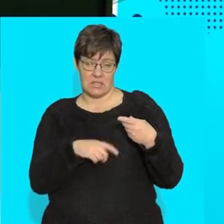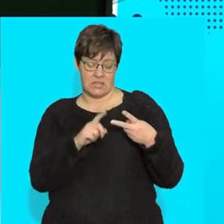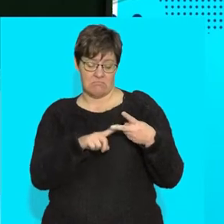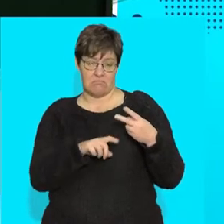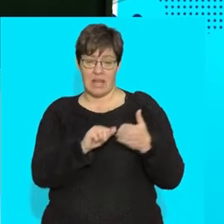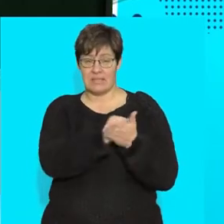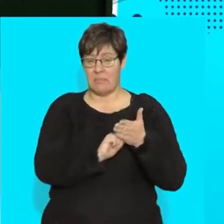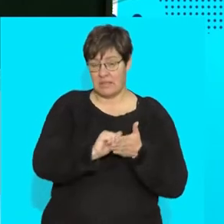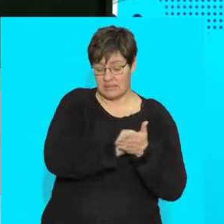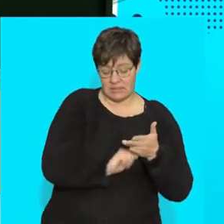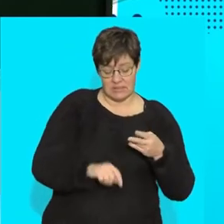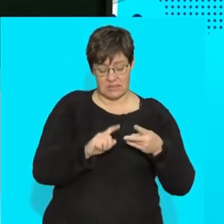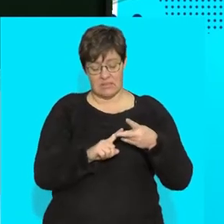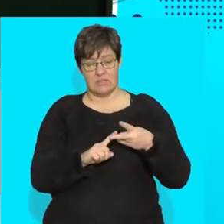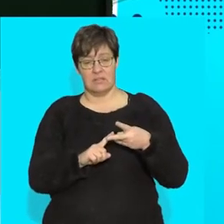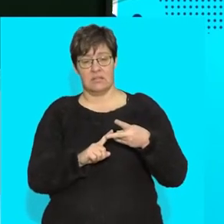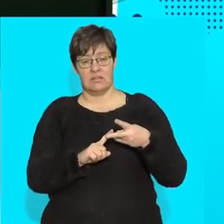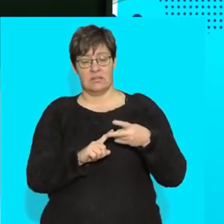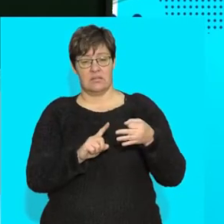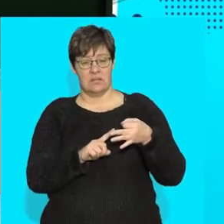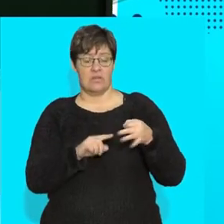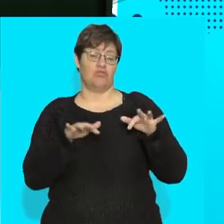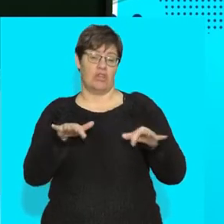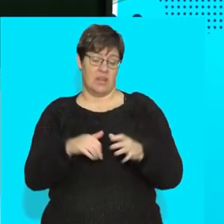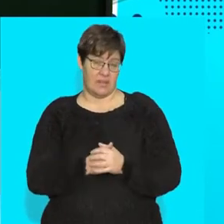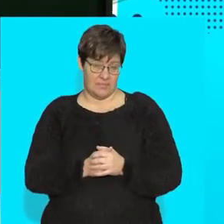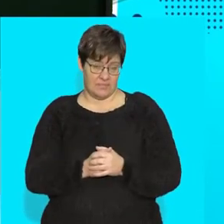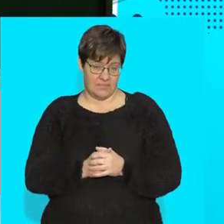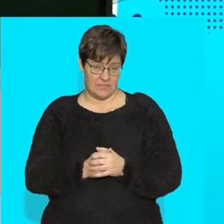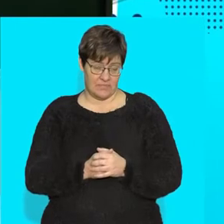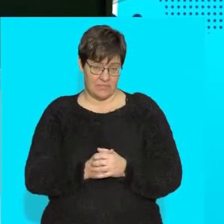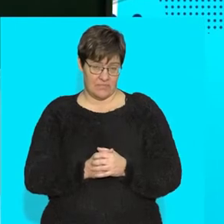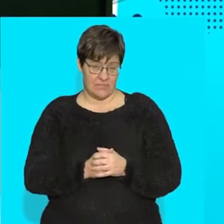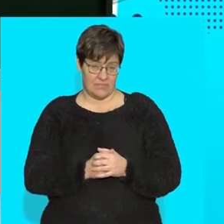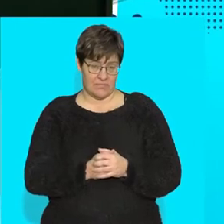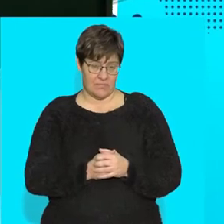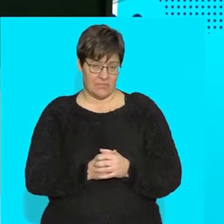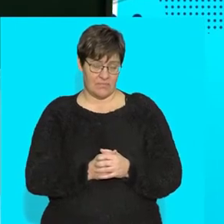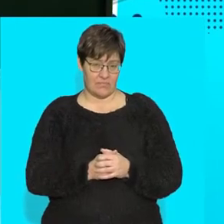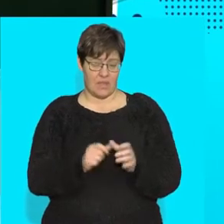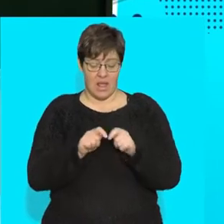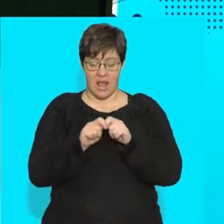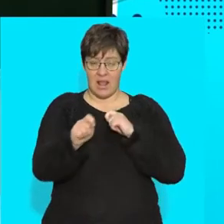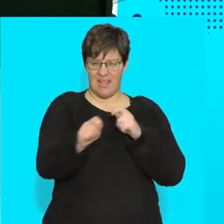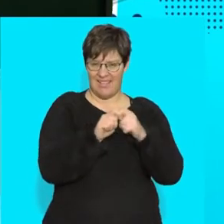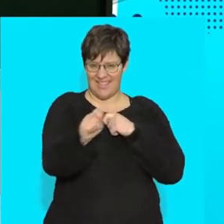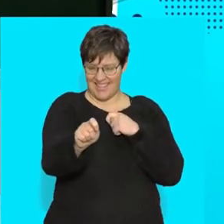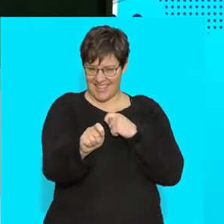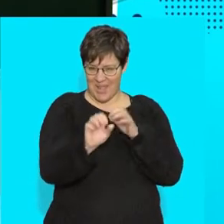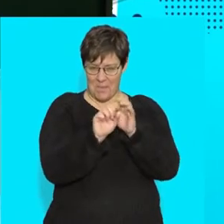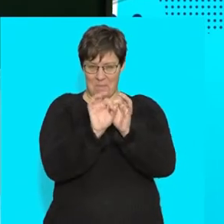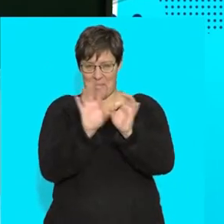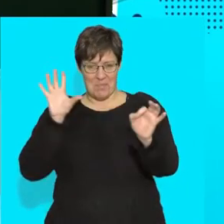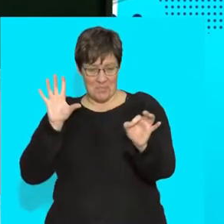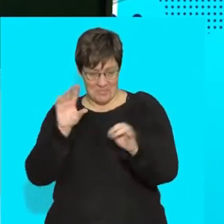Cement, the water, or the jelly. I want you to have an elastic band with you. I